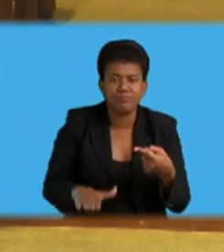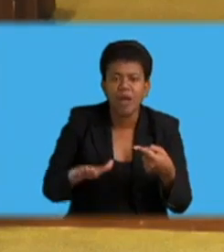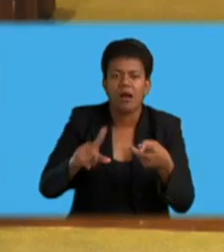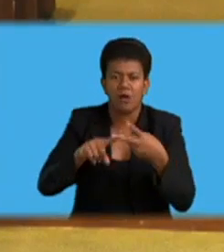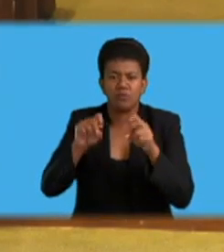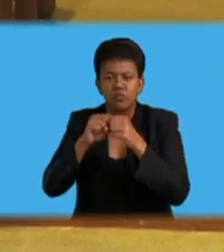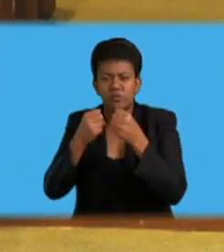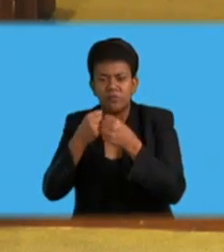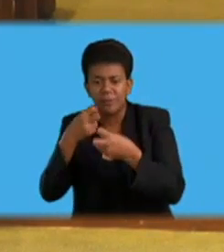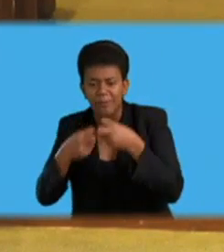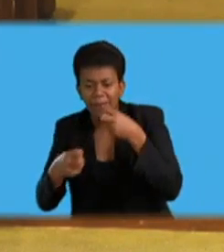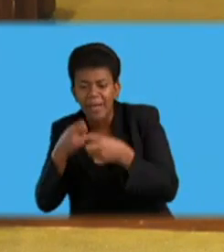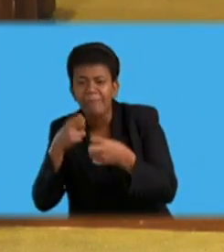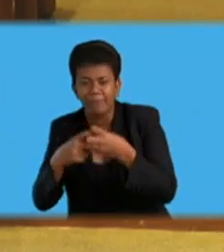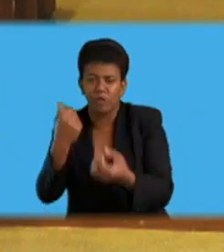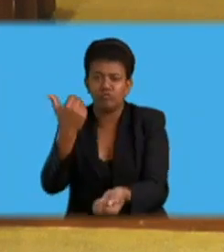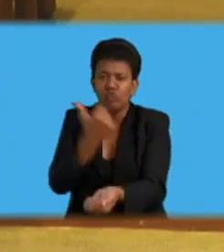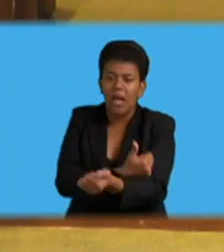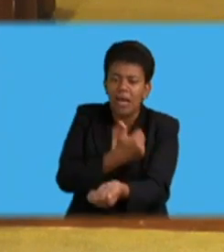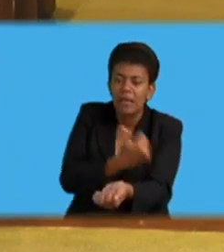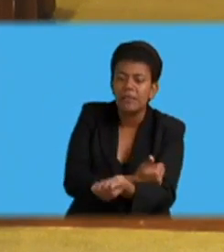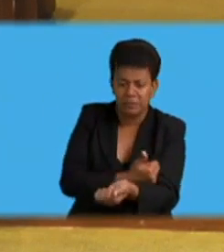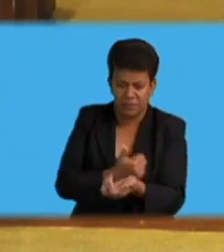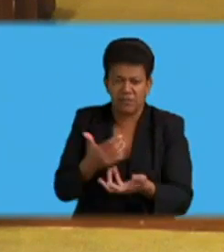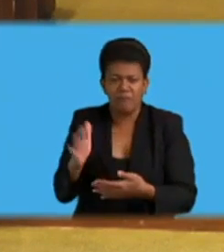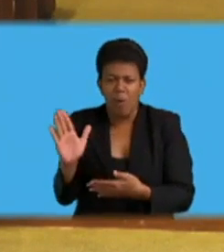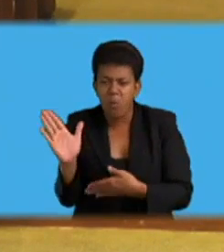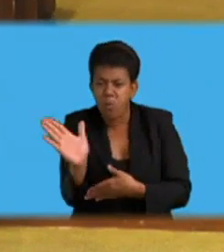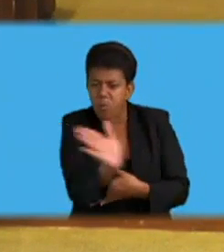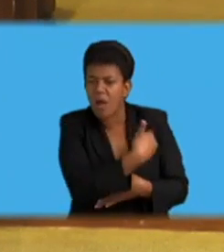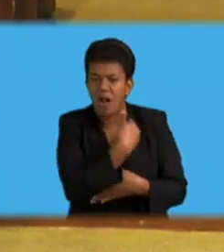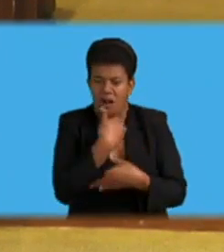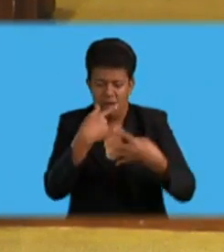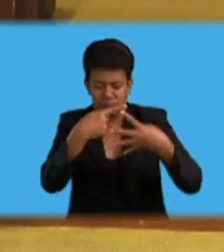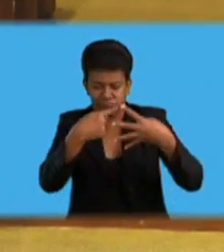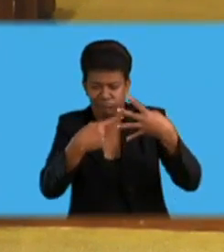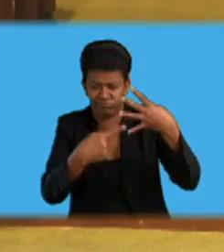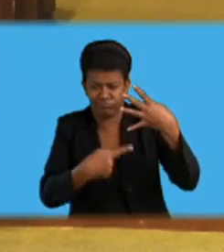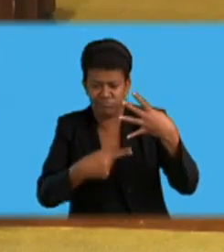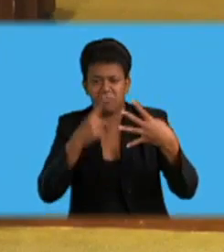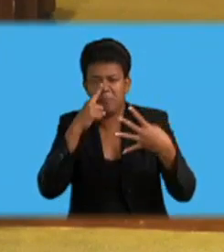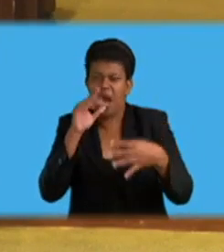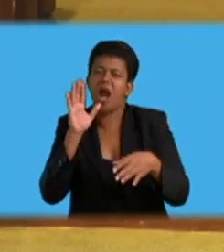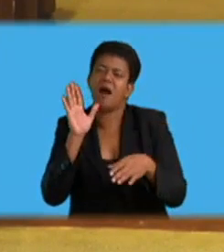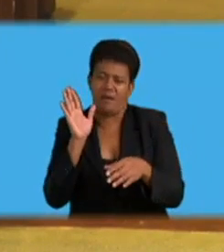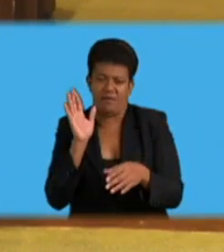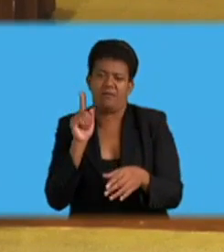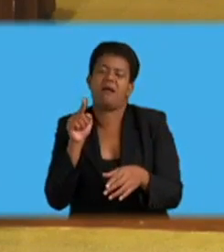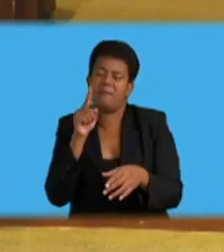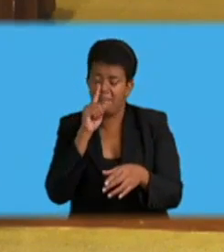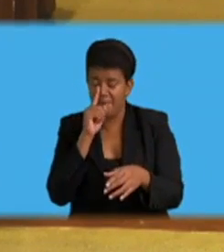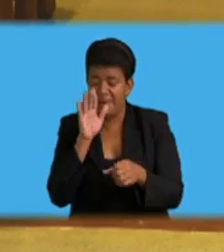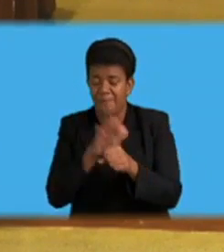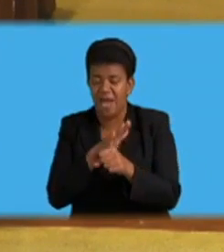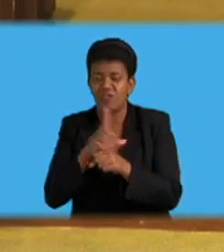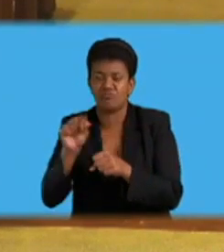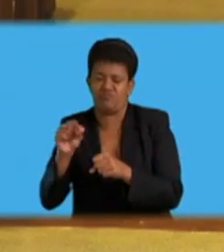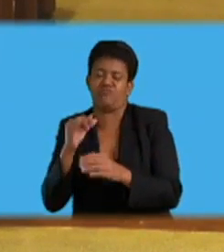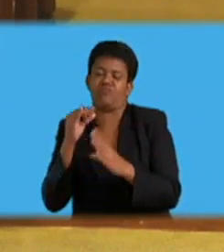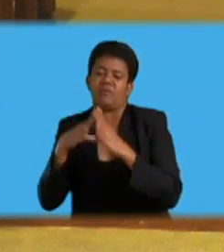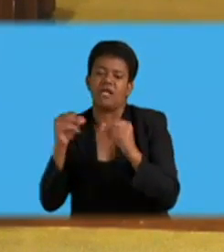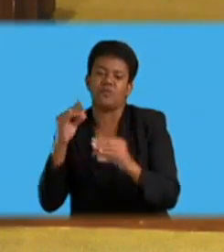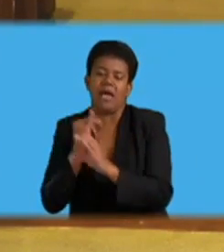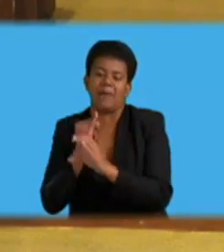hard drugs in our country. These are important issues that ought to be